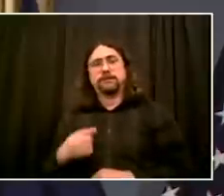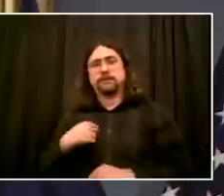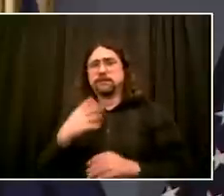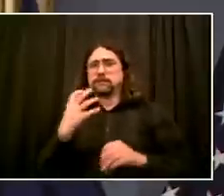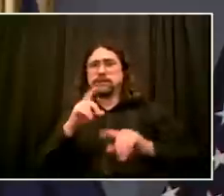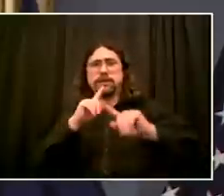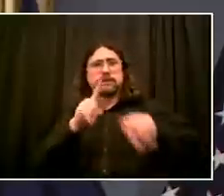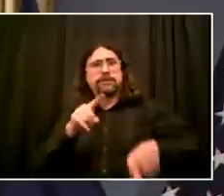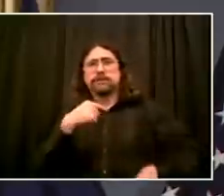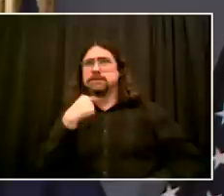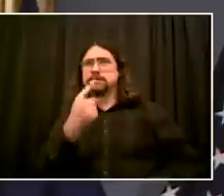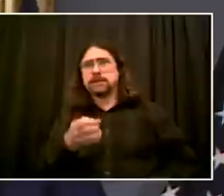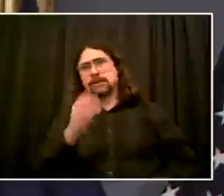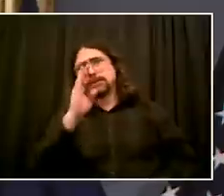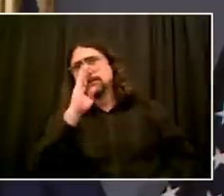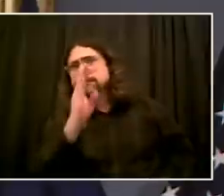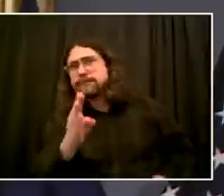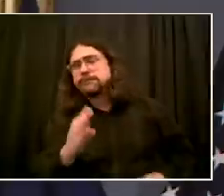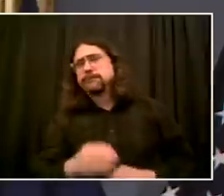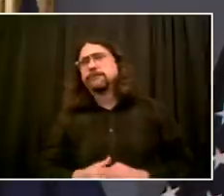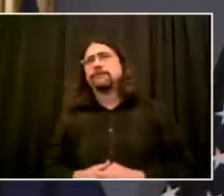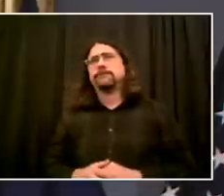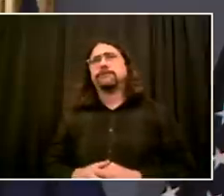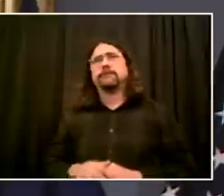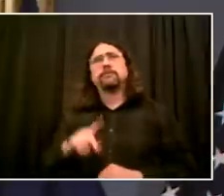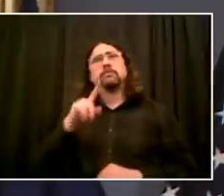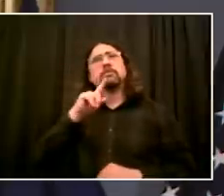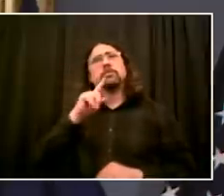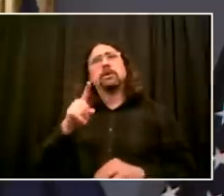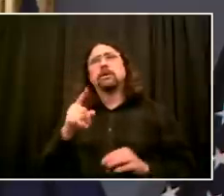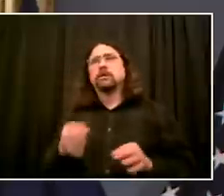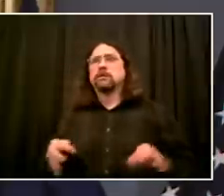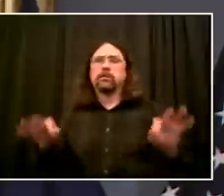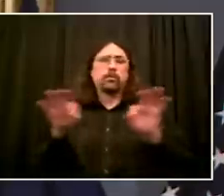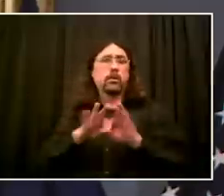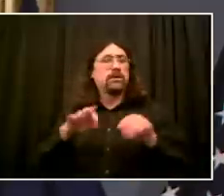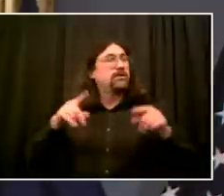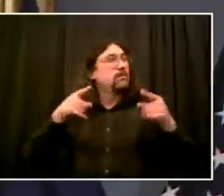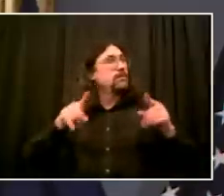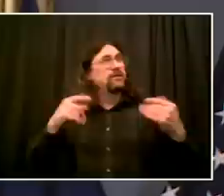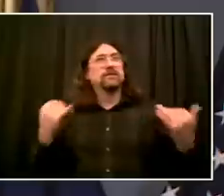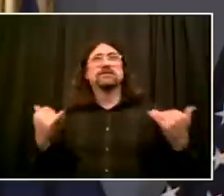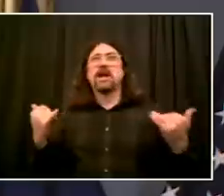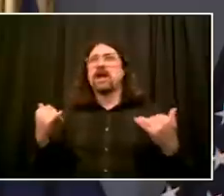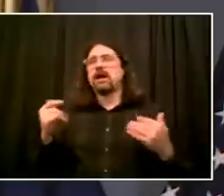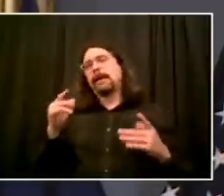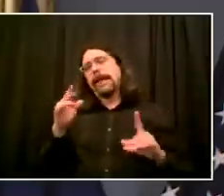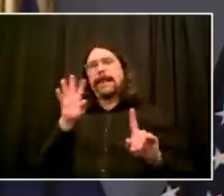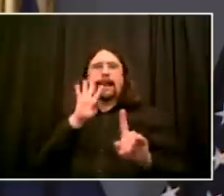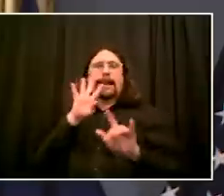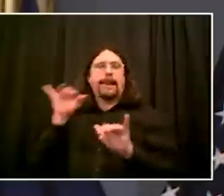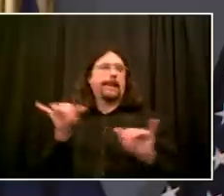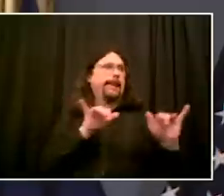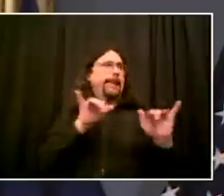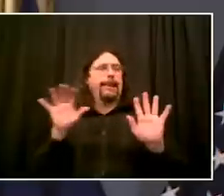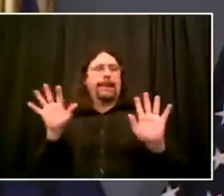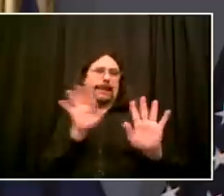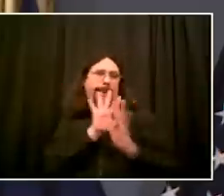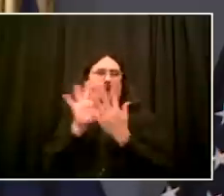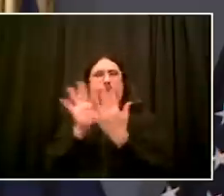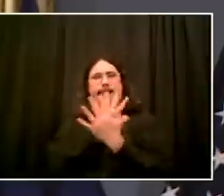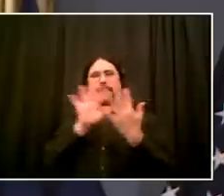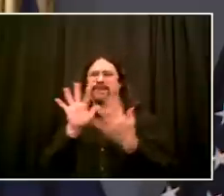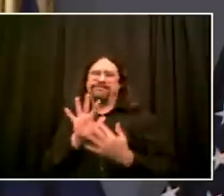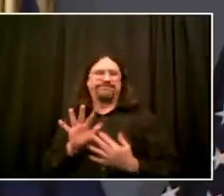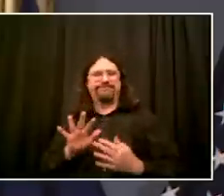in policing in America. We are not where we need to be in policing in New York City. I will always say we have made major, major changes,